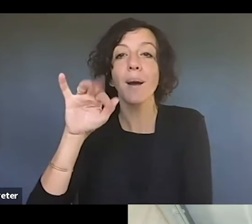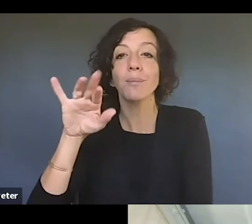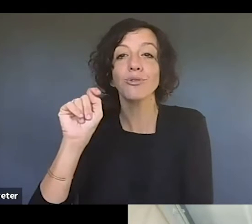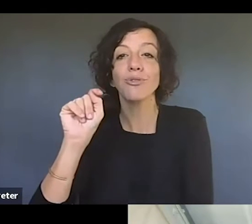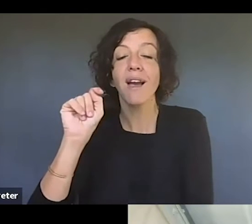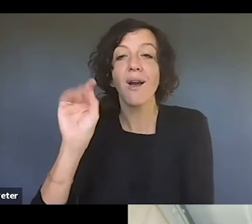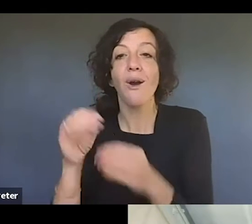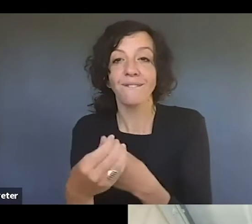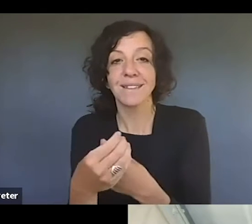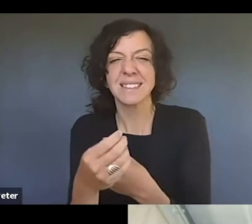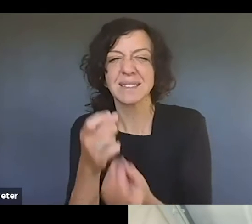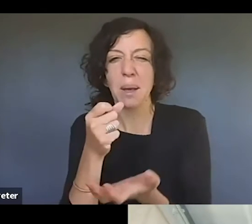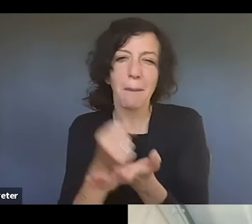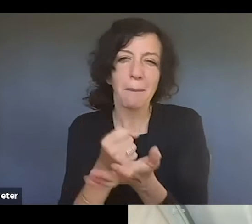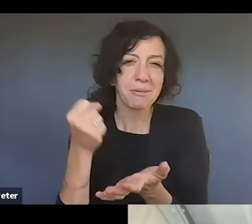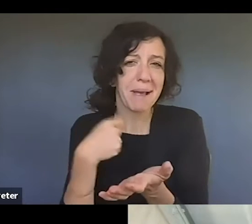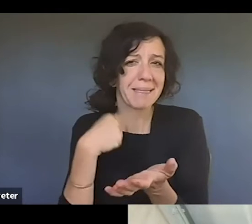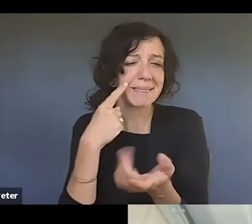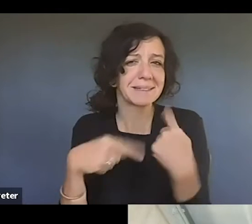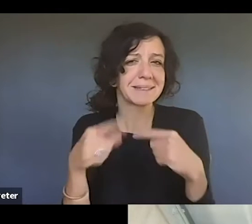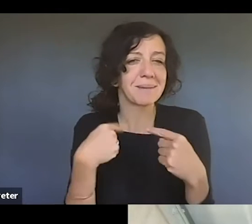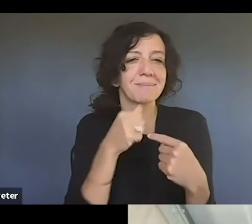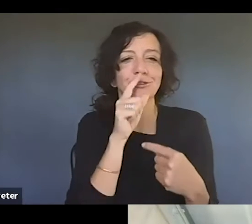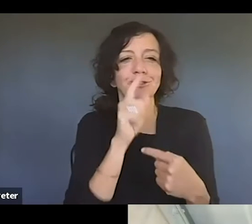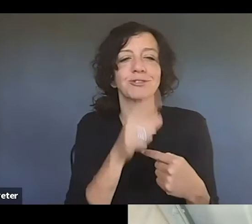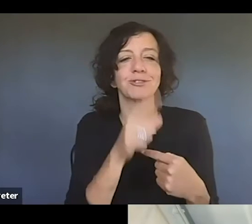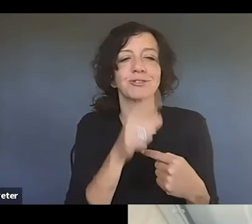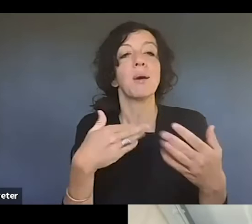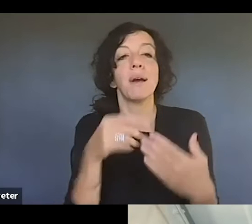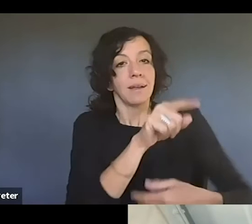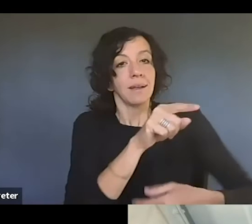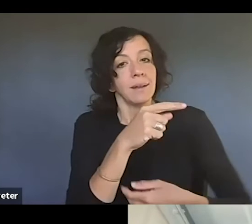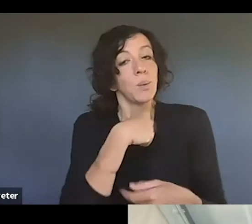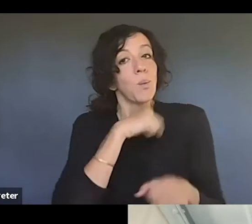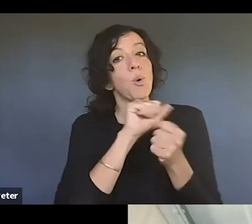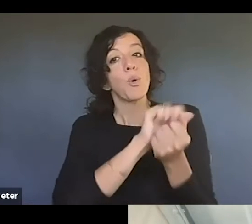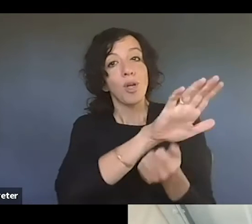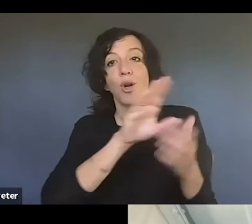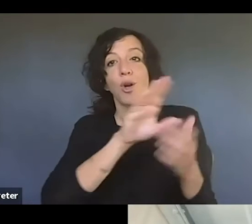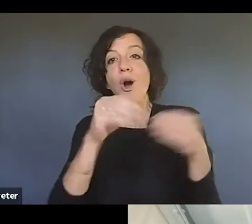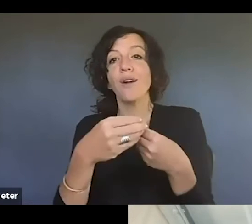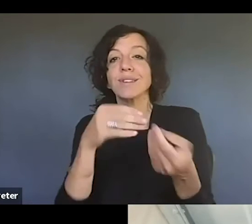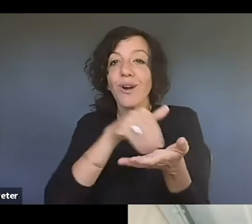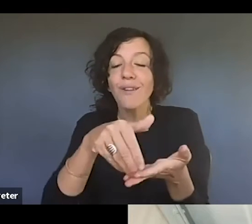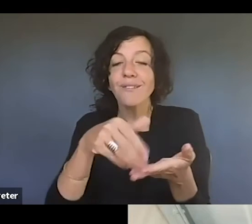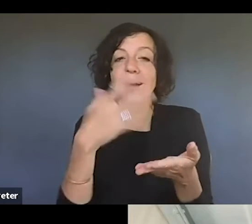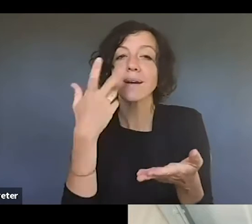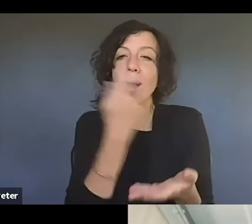I've had the honor of working with her office over at the Copyright Office, just to kind of think through how we're making sure that